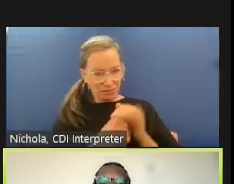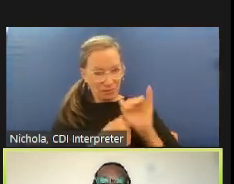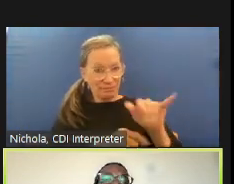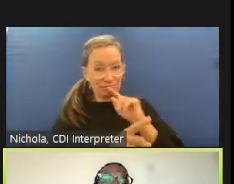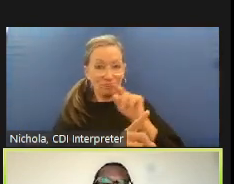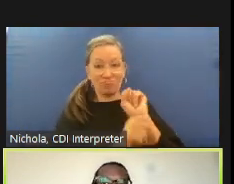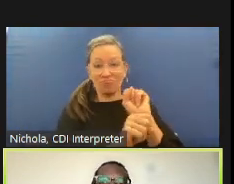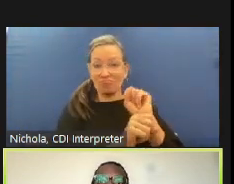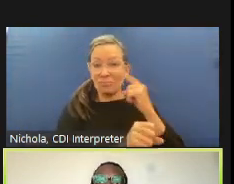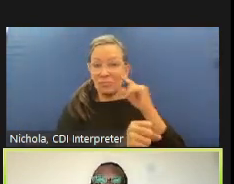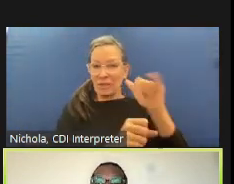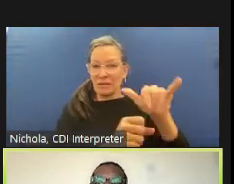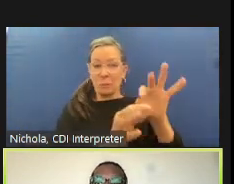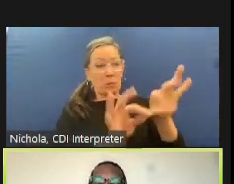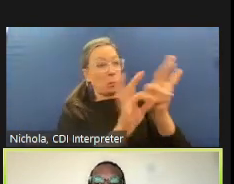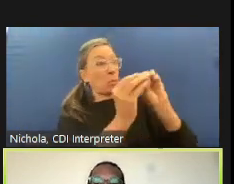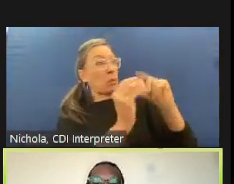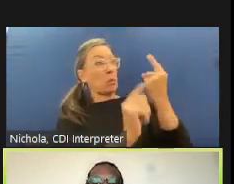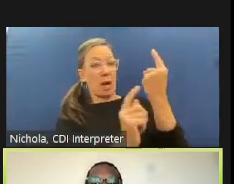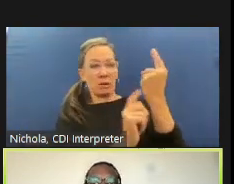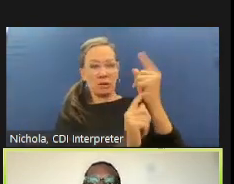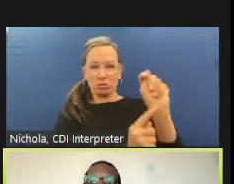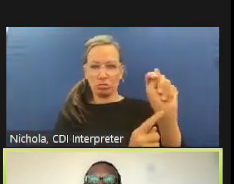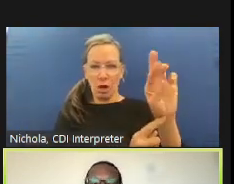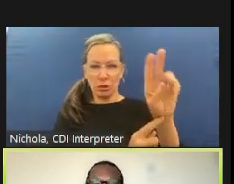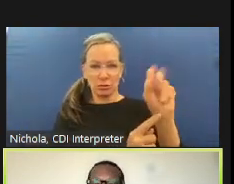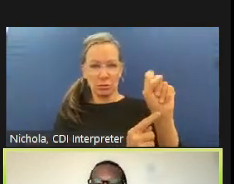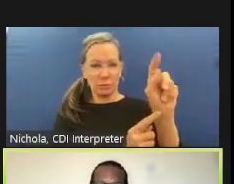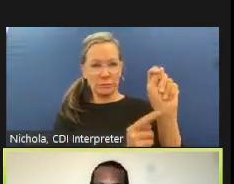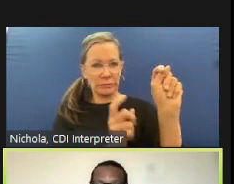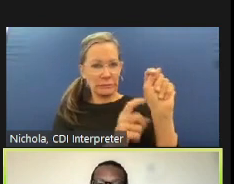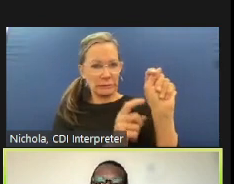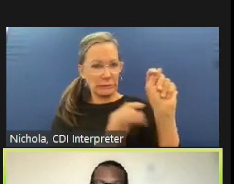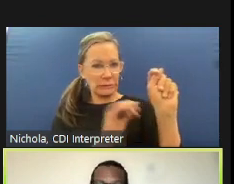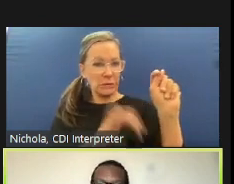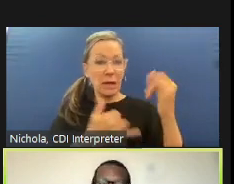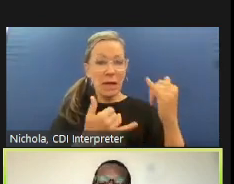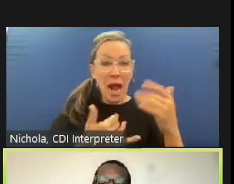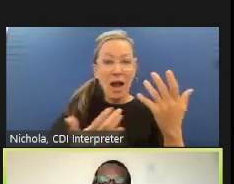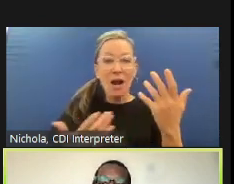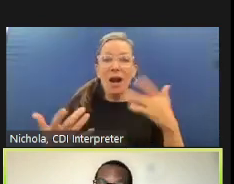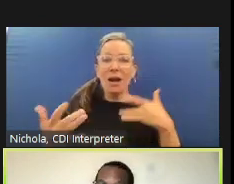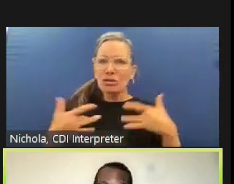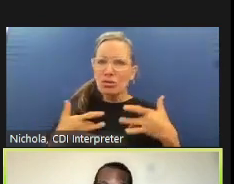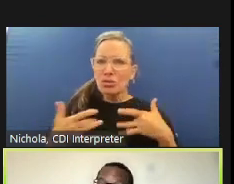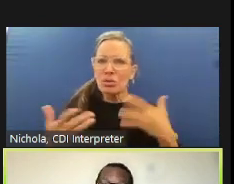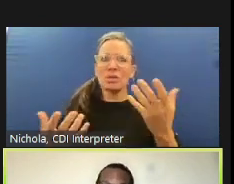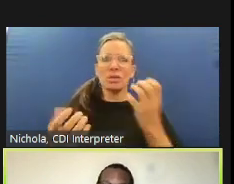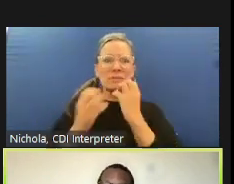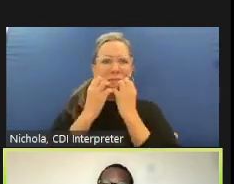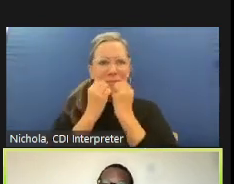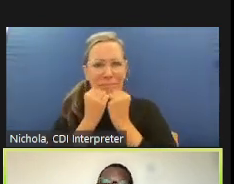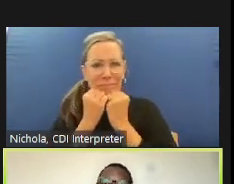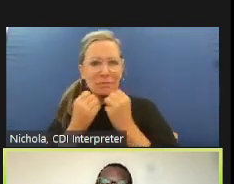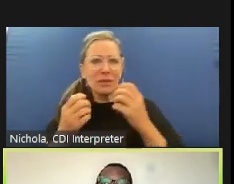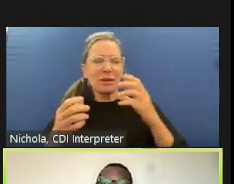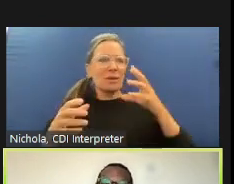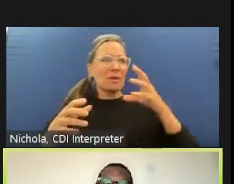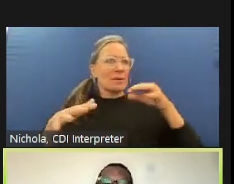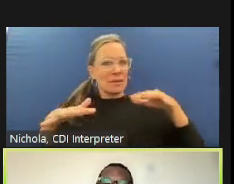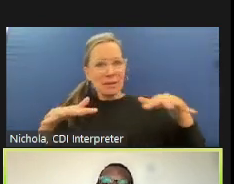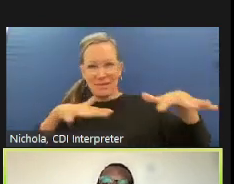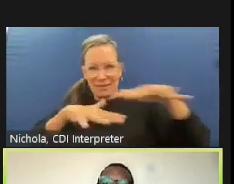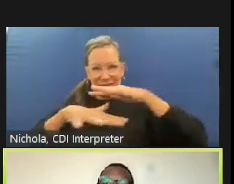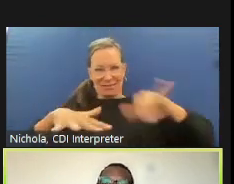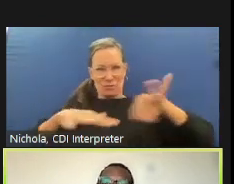concern and care as opposed to a basis of power over or control i mean there are certainly places in the country